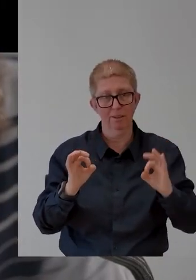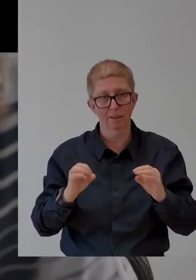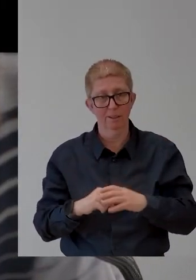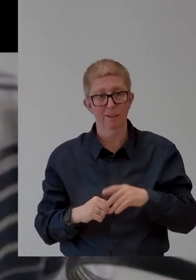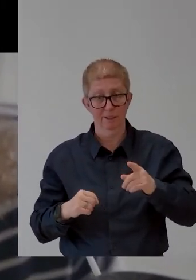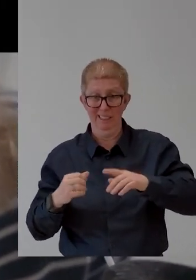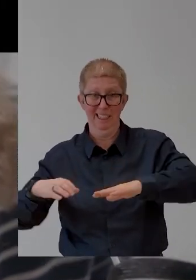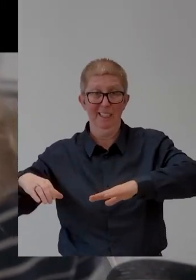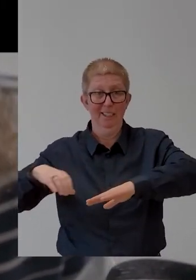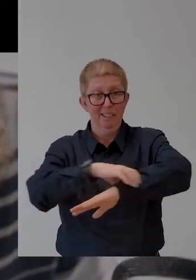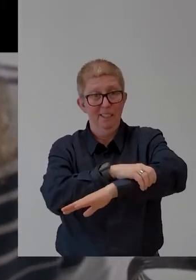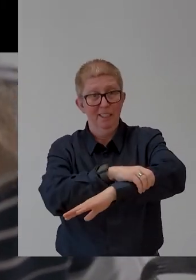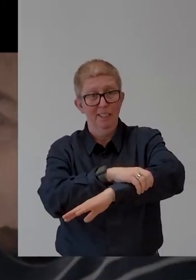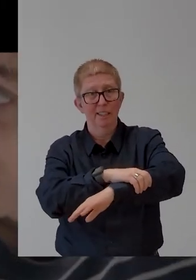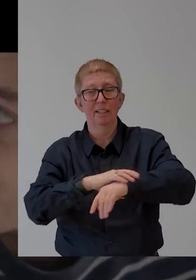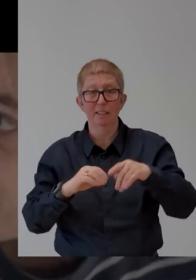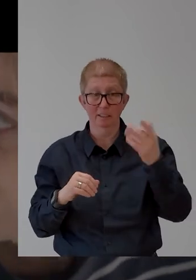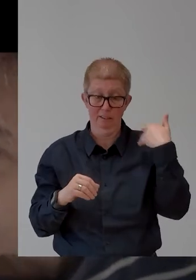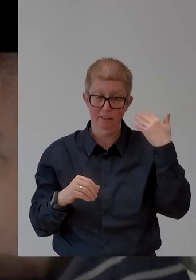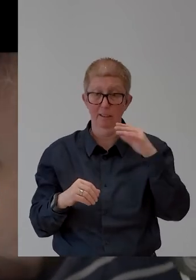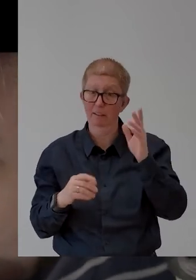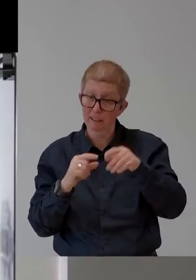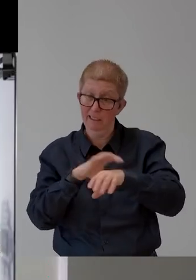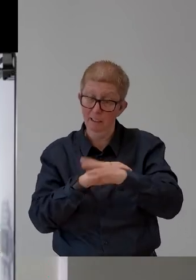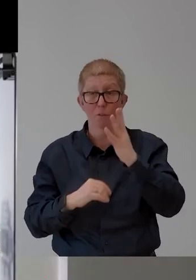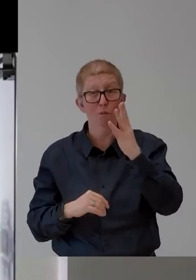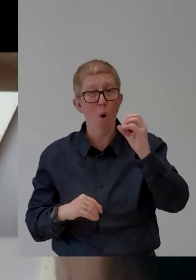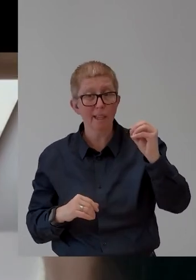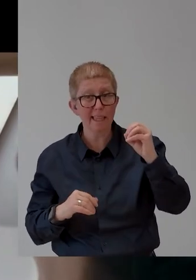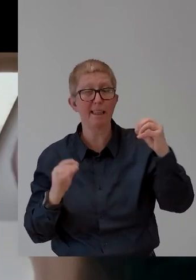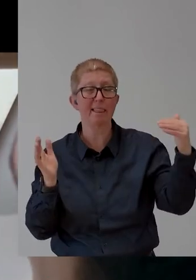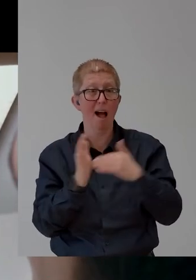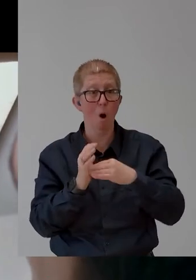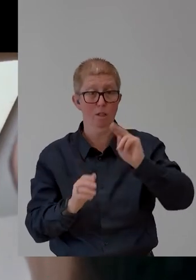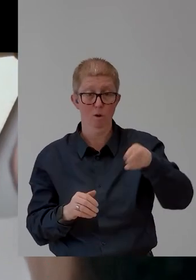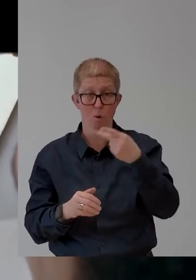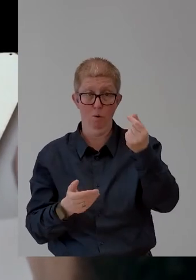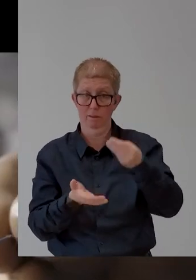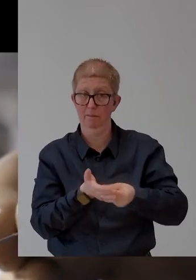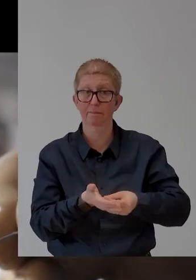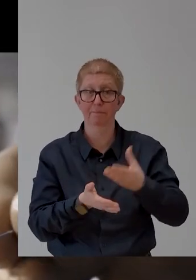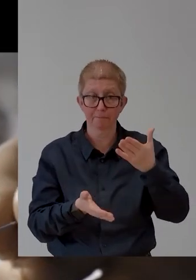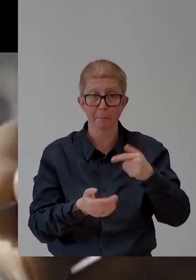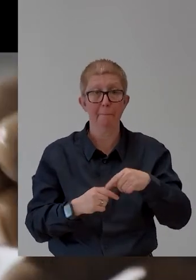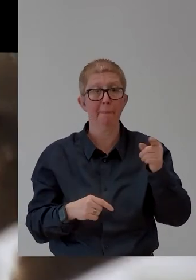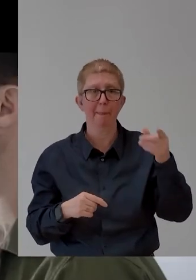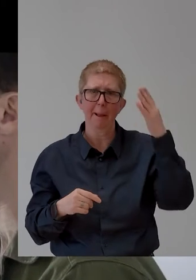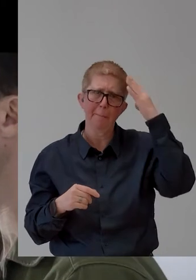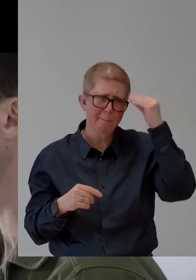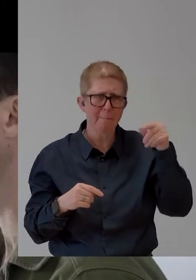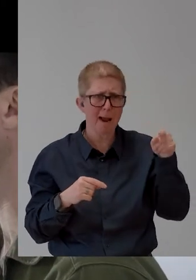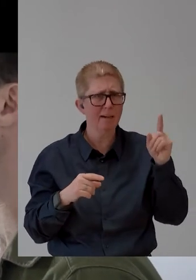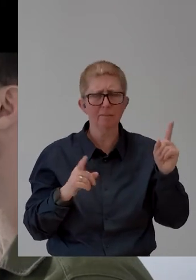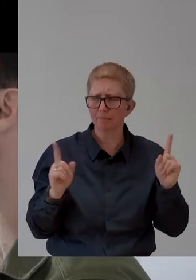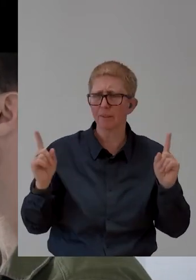Now we see him with a friend working together in a laboratory constructing a